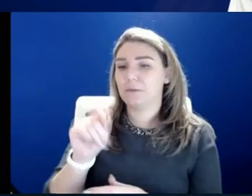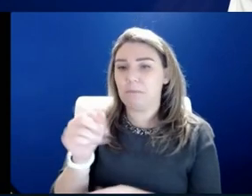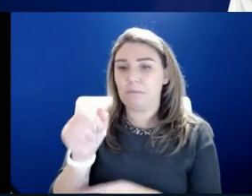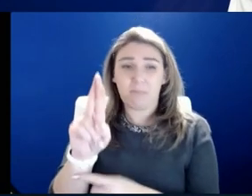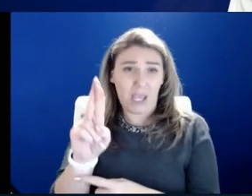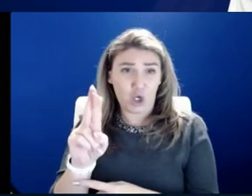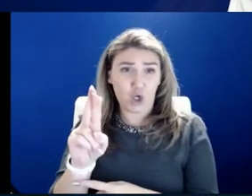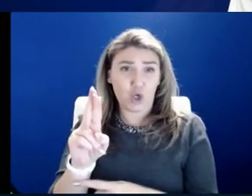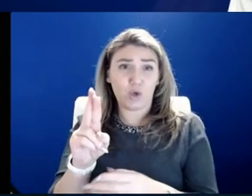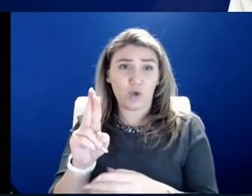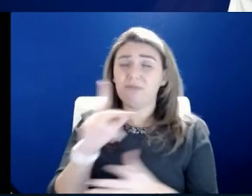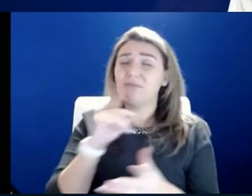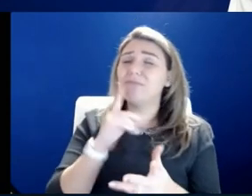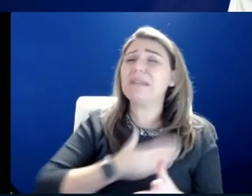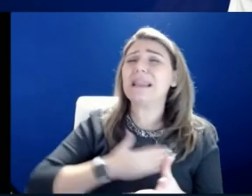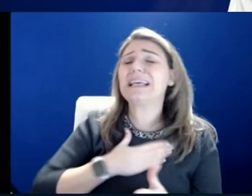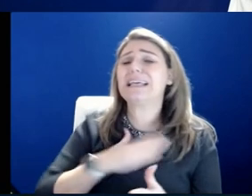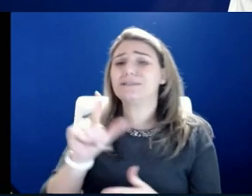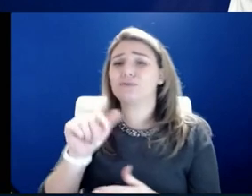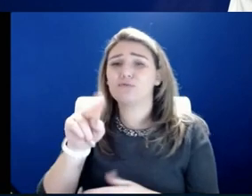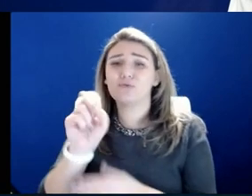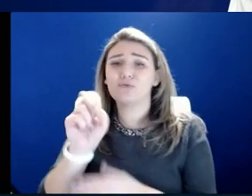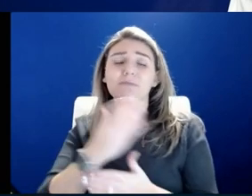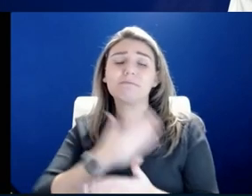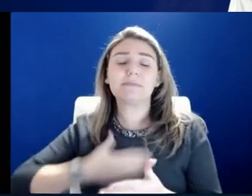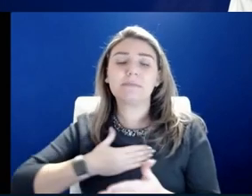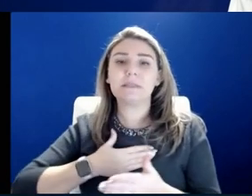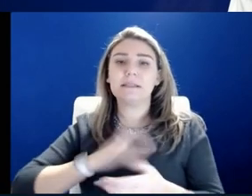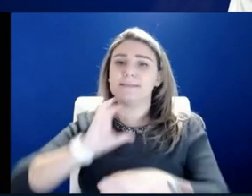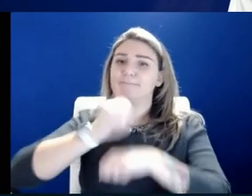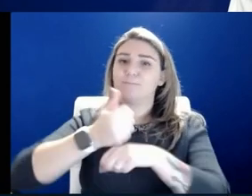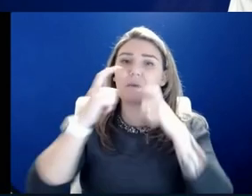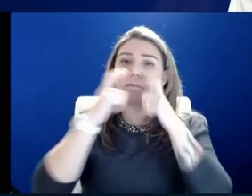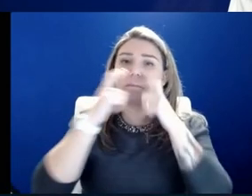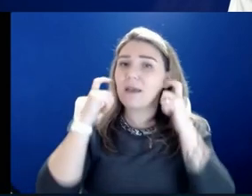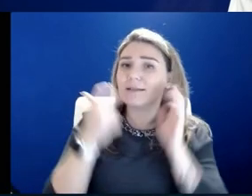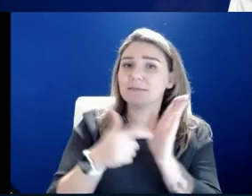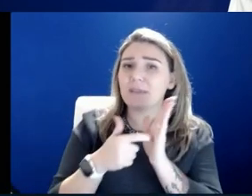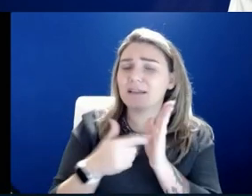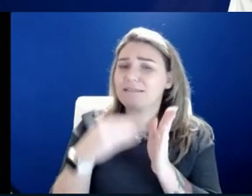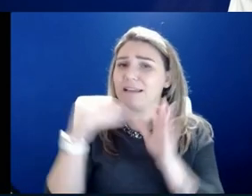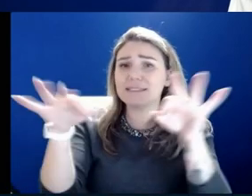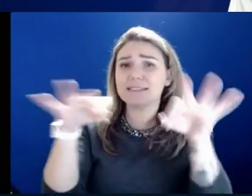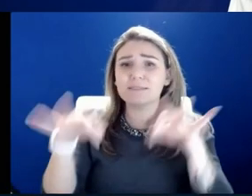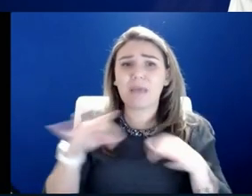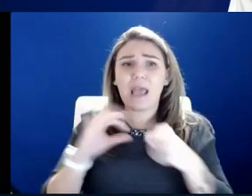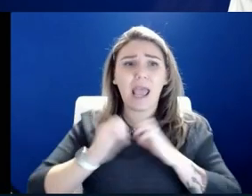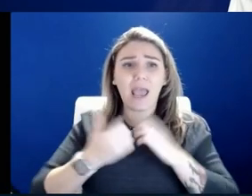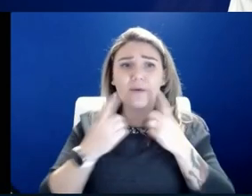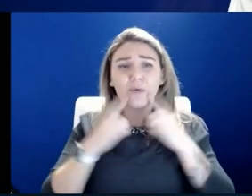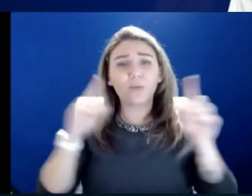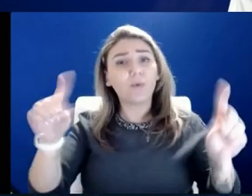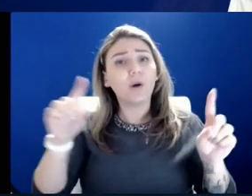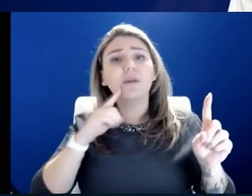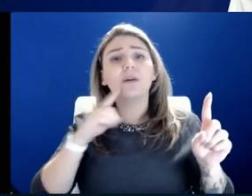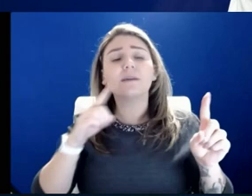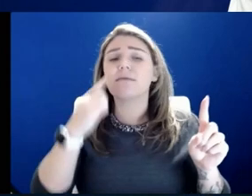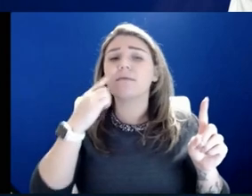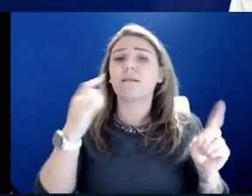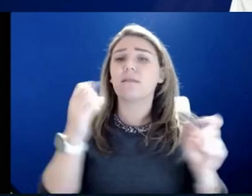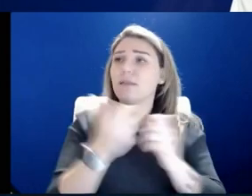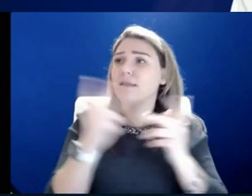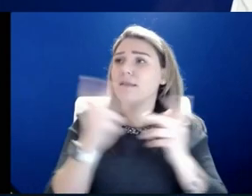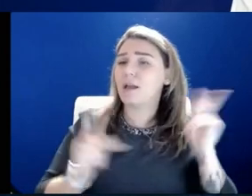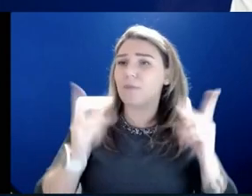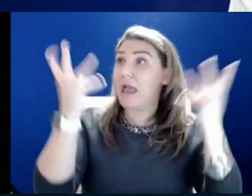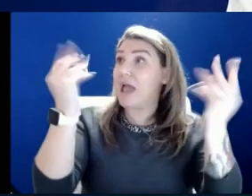Lucas. Can you maybe explain to her and others how that works? I mean, I think a lot of people out in the community just think that